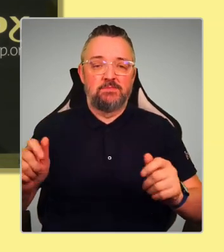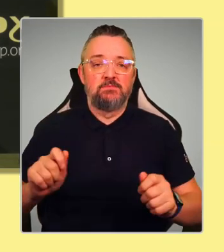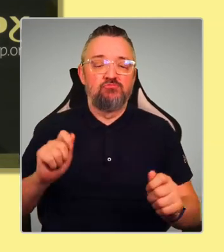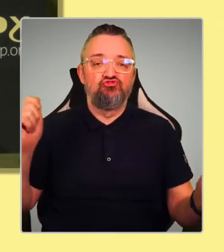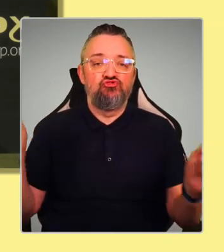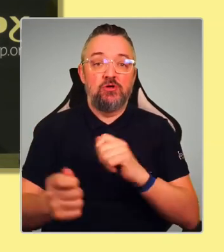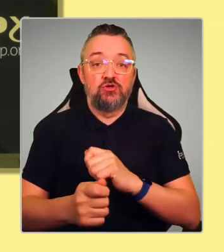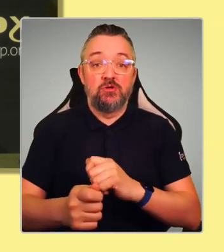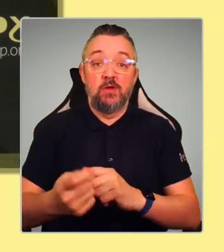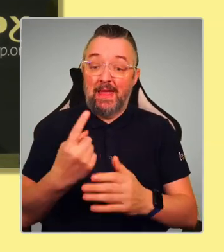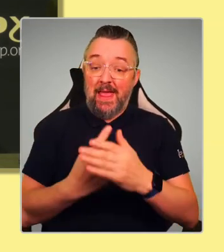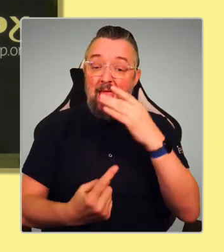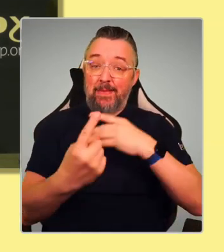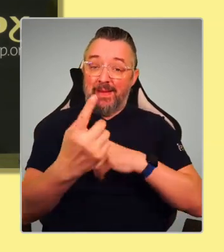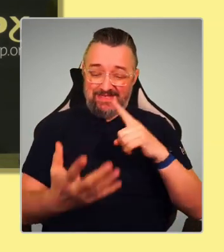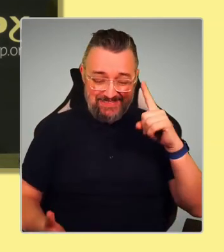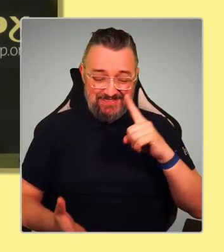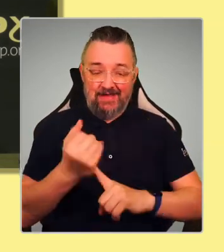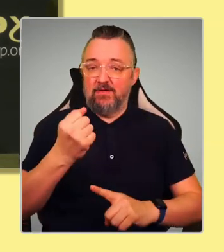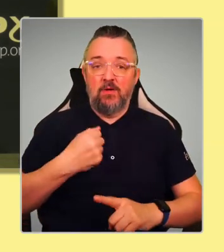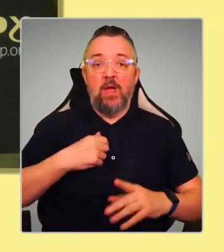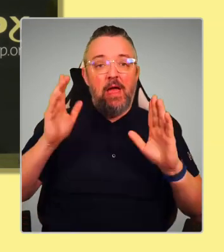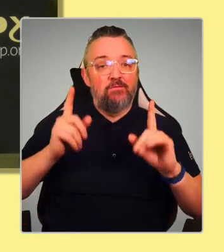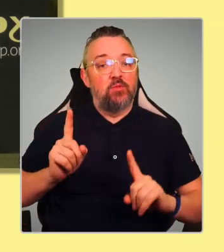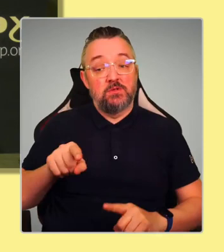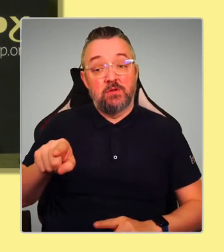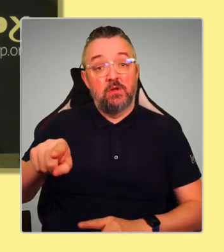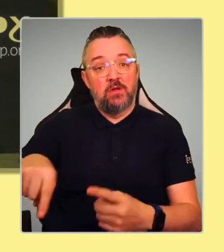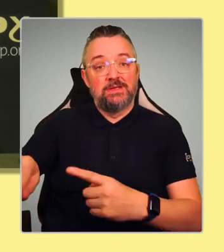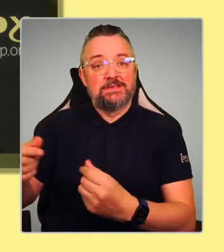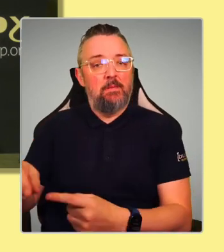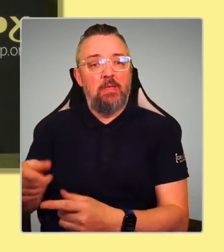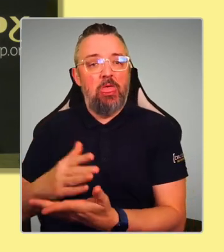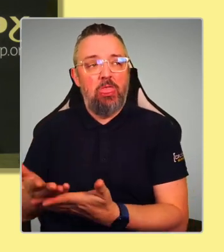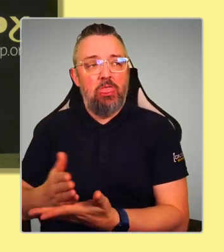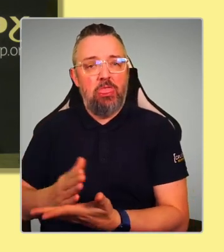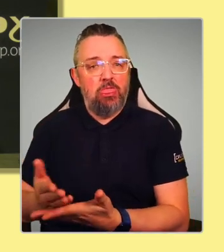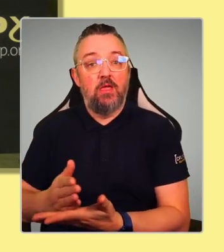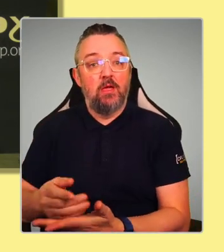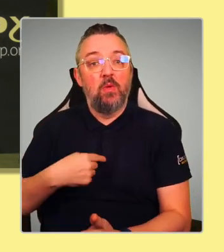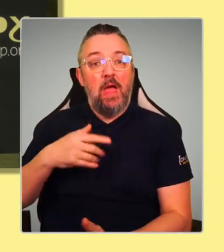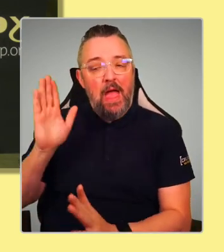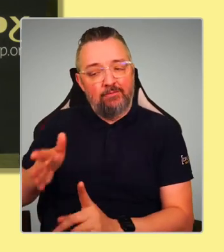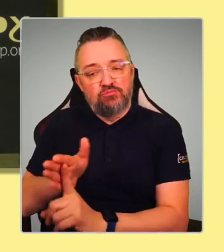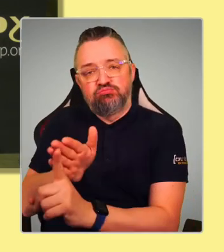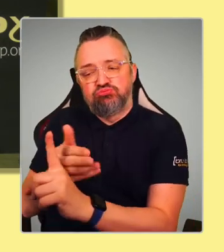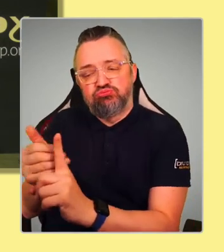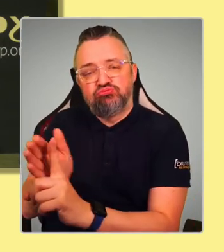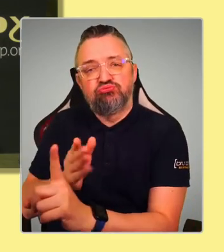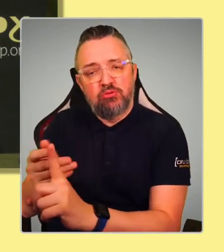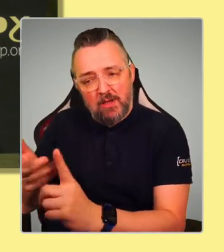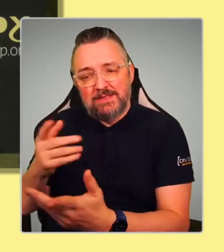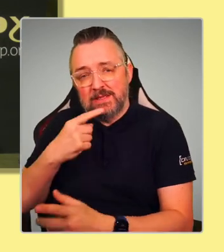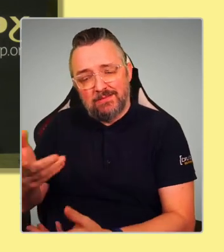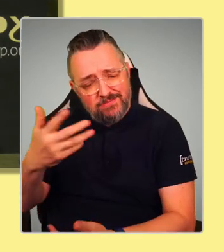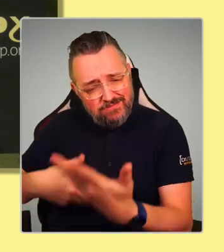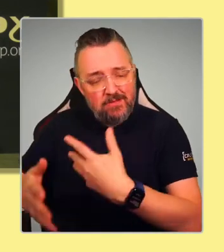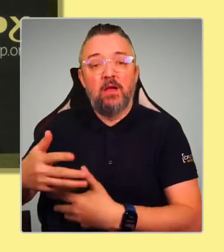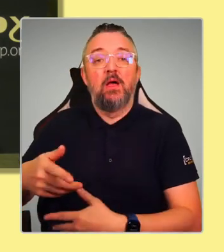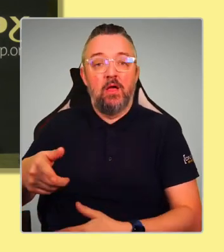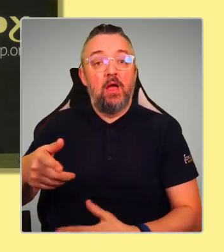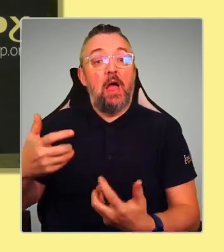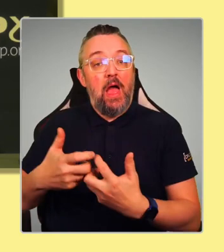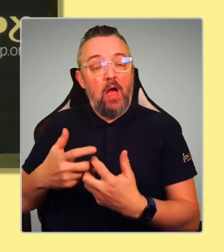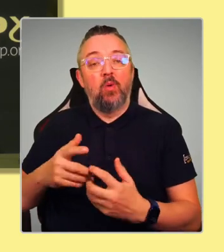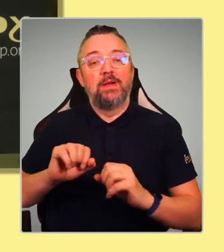persuading those who are not yet persuaded. We can do that. We can always do that. We do that through teamwork and